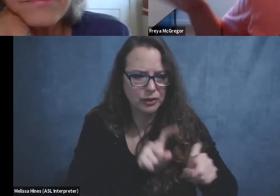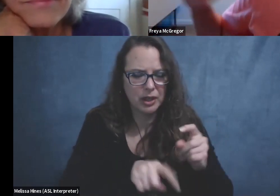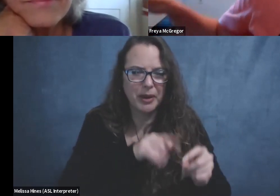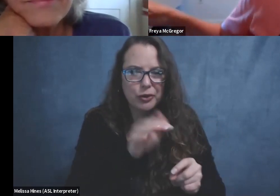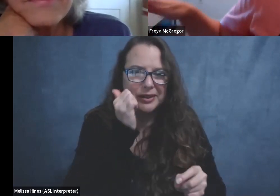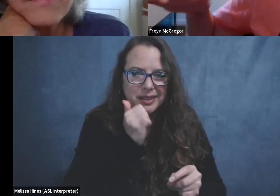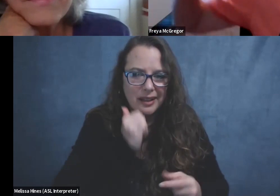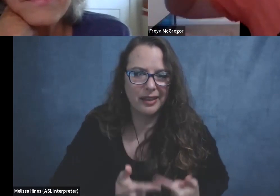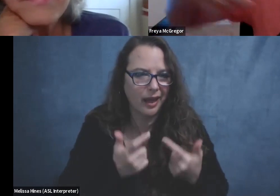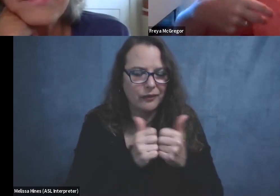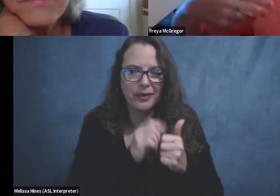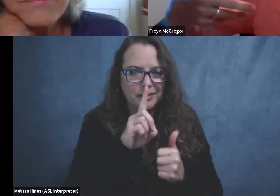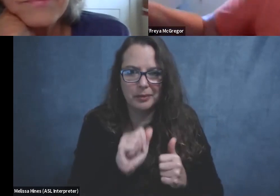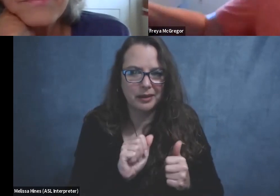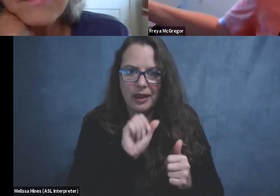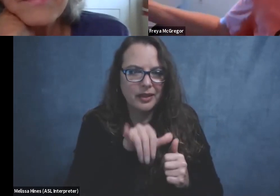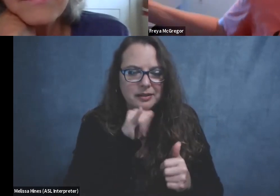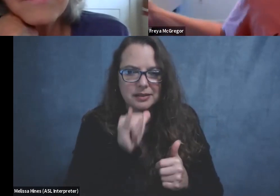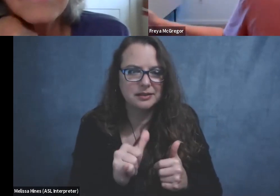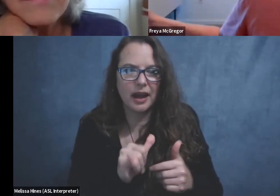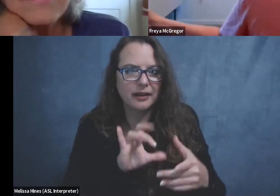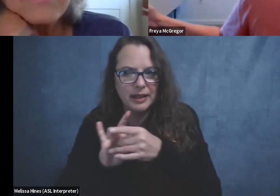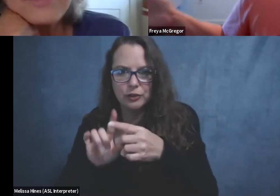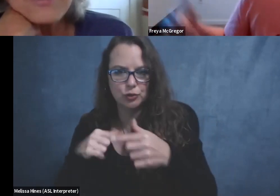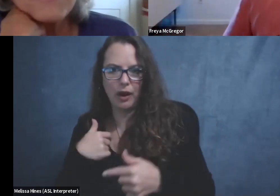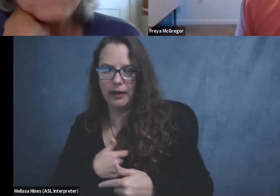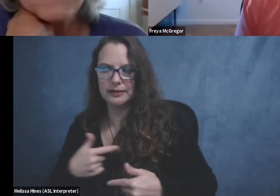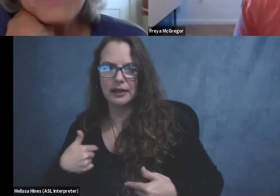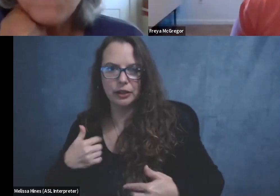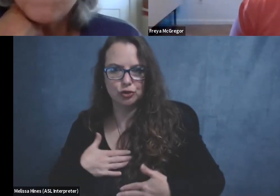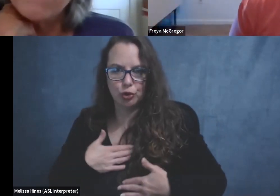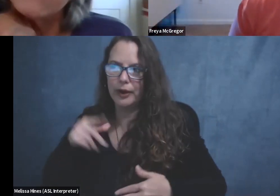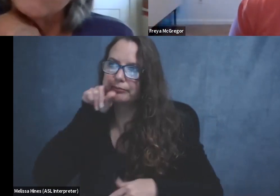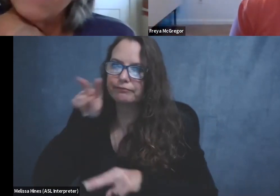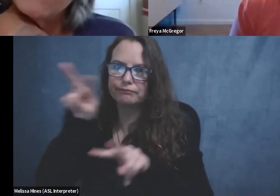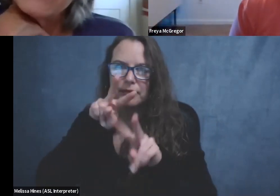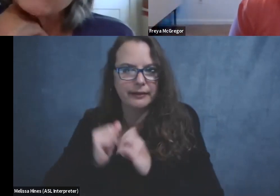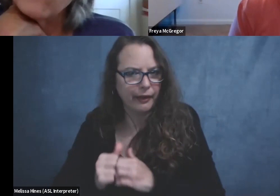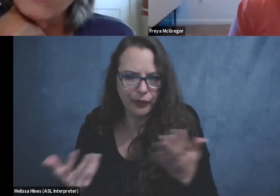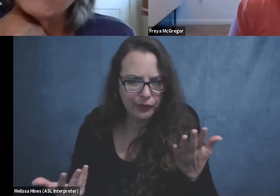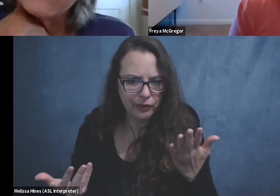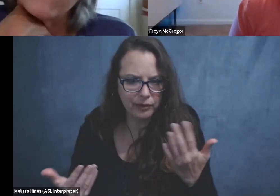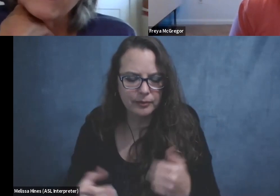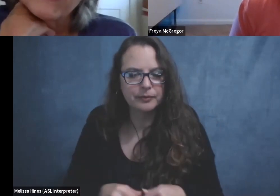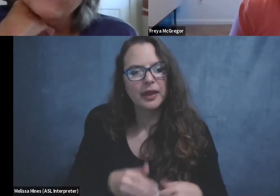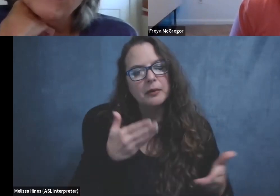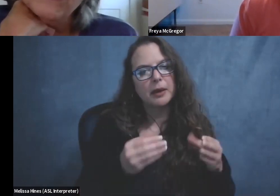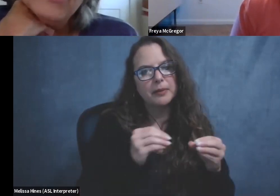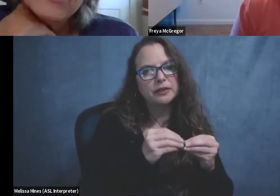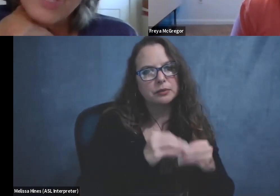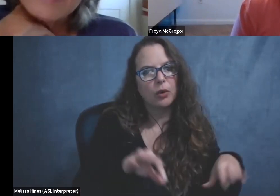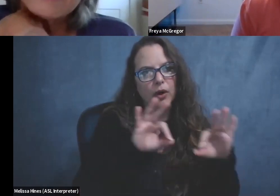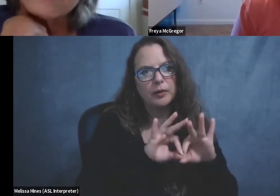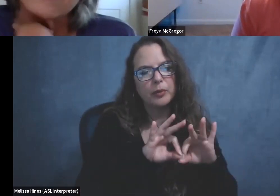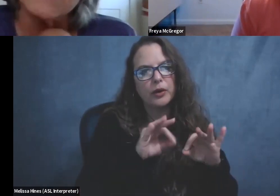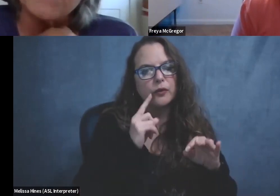with the disability, that's not relevant to us having a good time bedding together. Yeah. Maybe, maybe it's more relevant for you